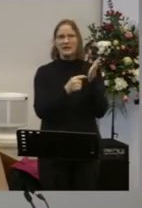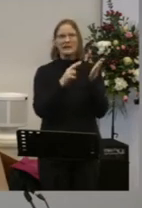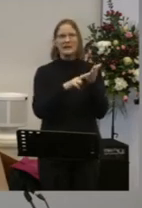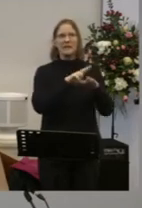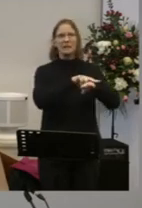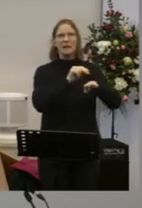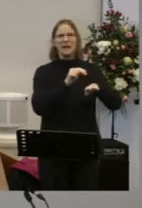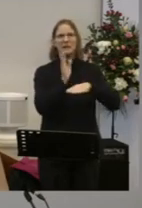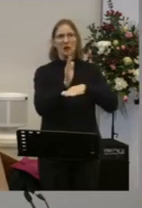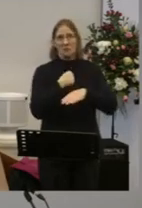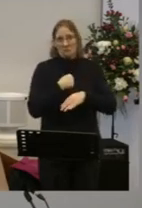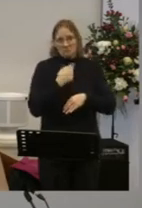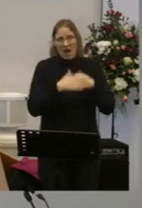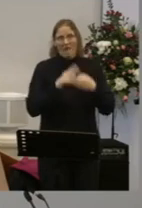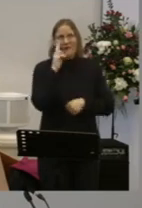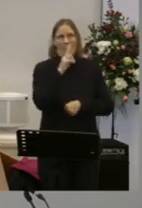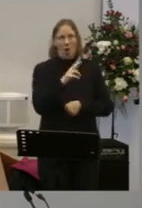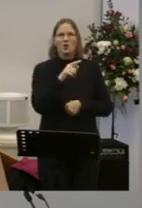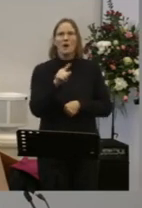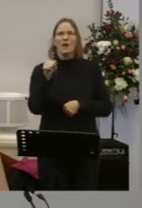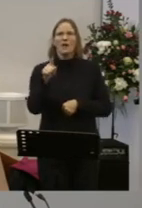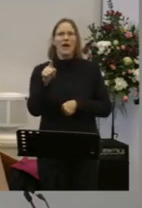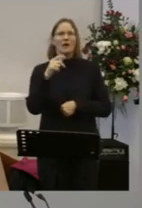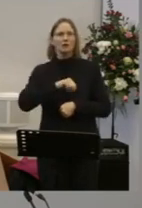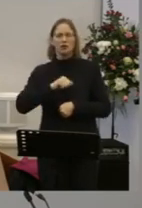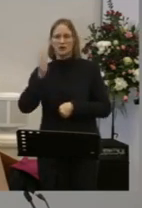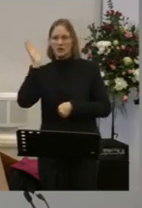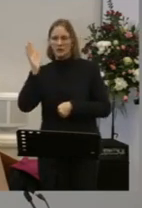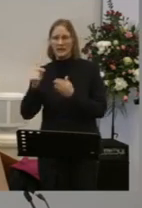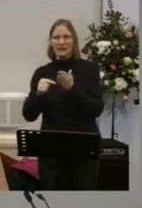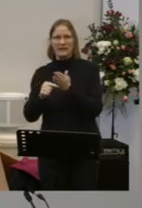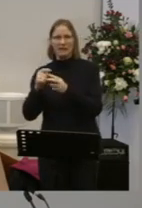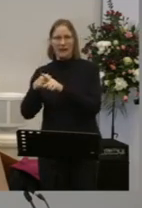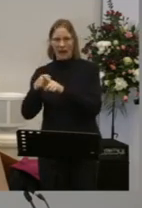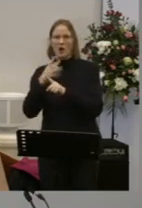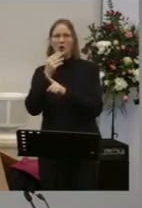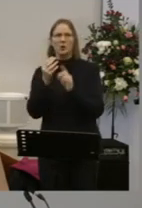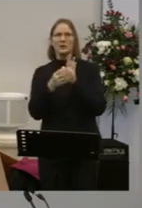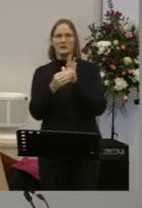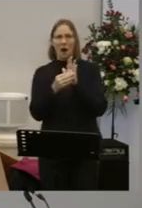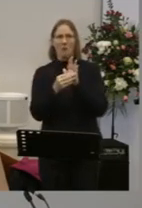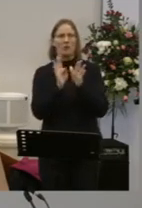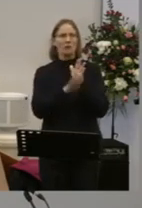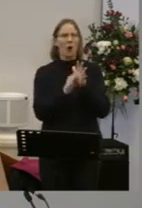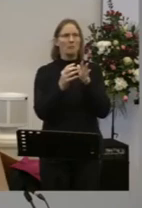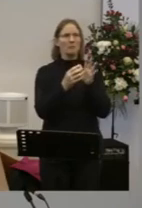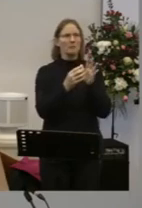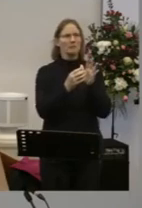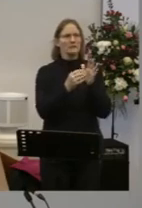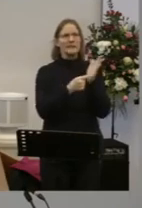thing I think I've never seen it But this is what he says Happens Happened in an episode of this He watched